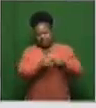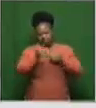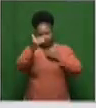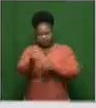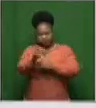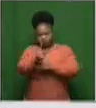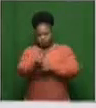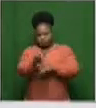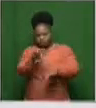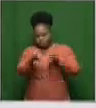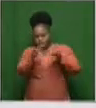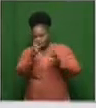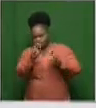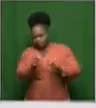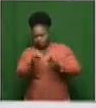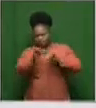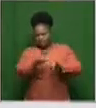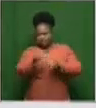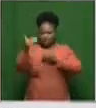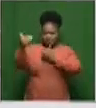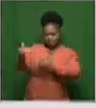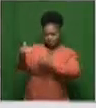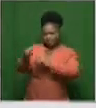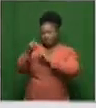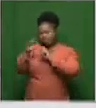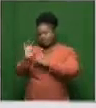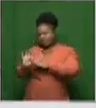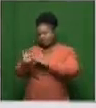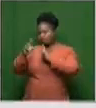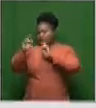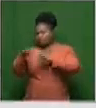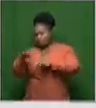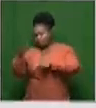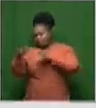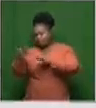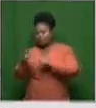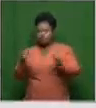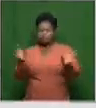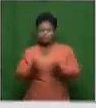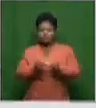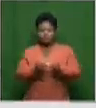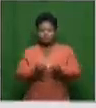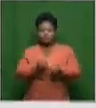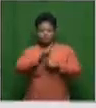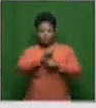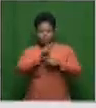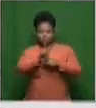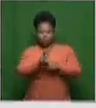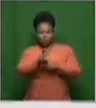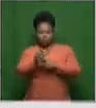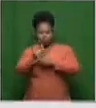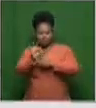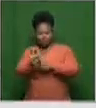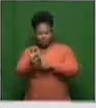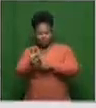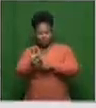and then we'll do the phase three. Instead of that, what we've done is we've concertinaed all of that together. So the phase one and the phase two and the phase